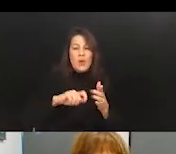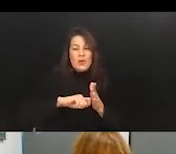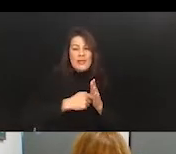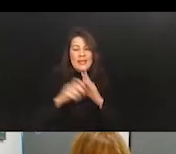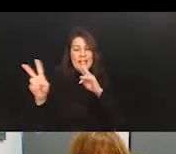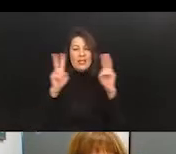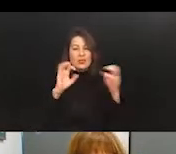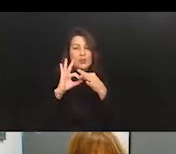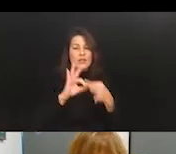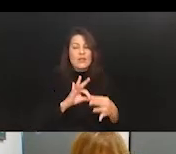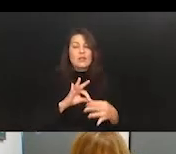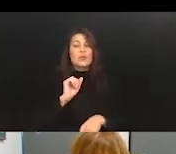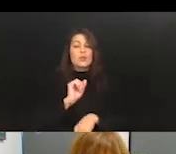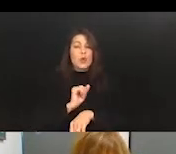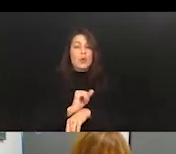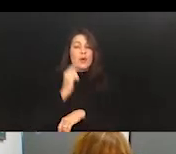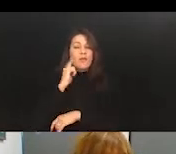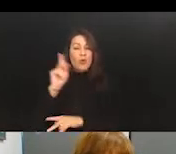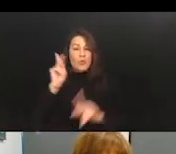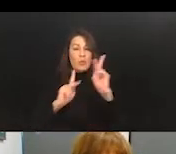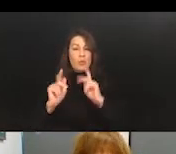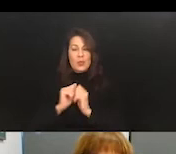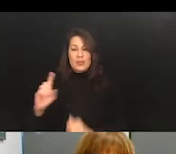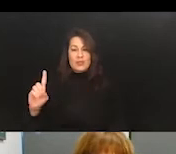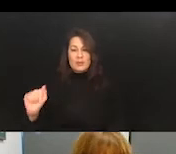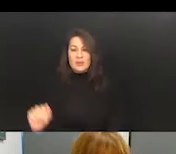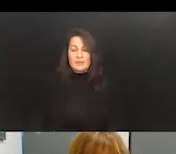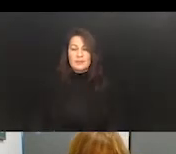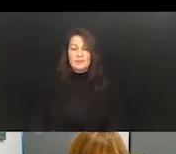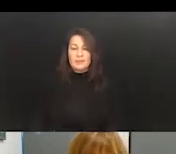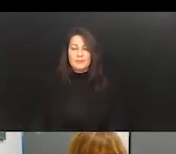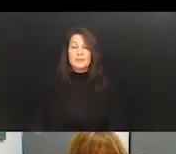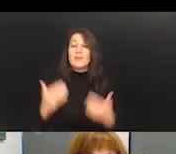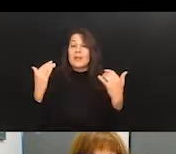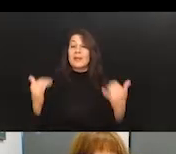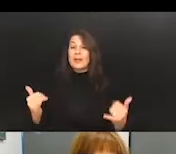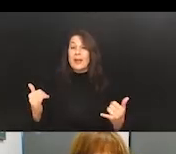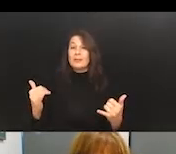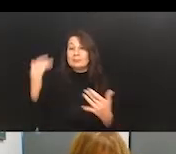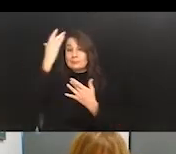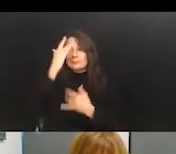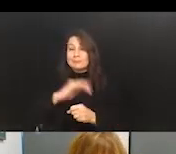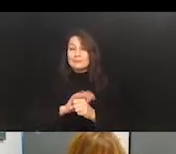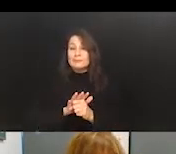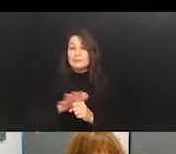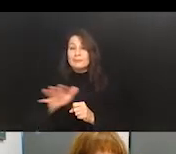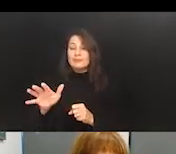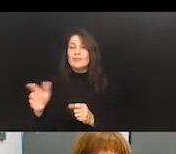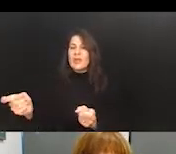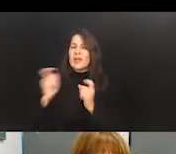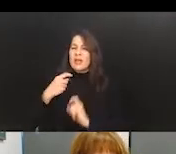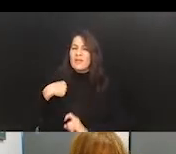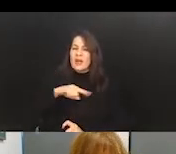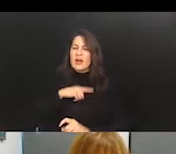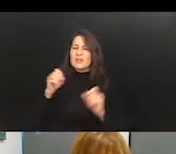employment of individuals with disabilities. Now the pandemic has given us a unique opportunity to bring